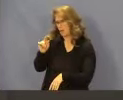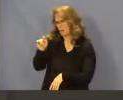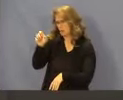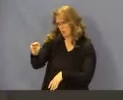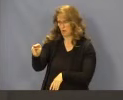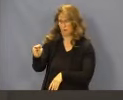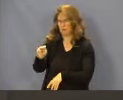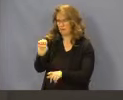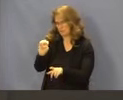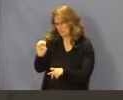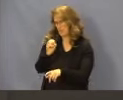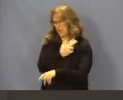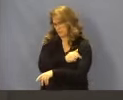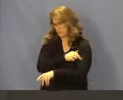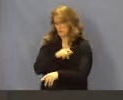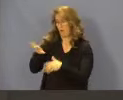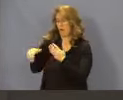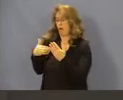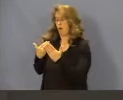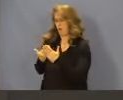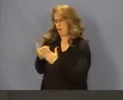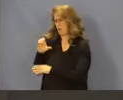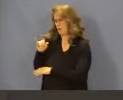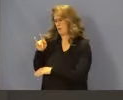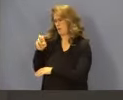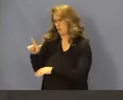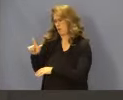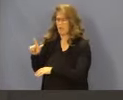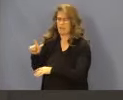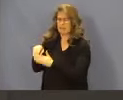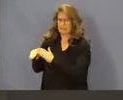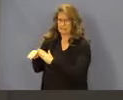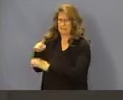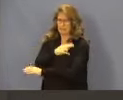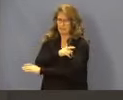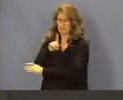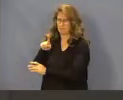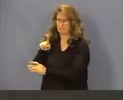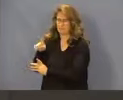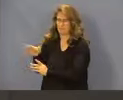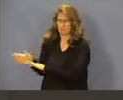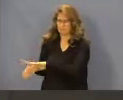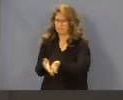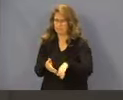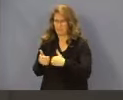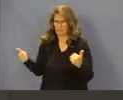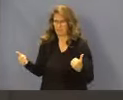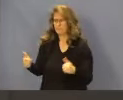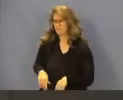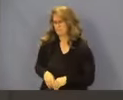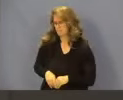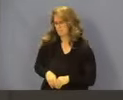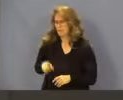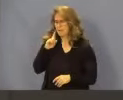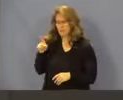All critical access hospitals are also excluded. The program currently provides for an aggregate difference between the